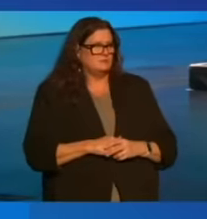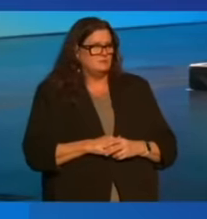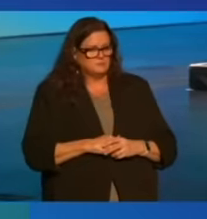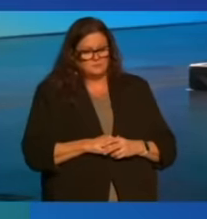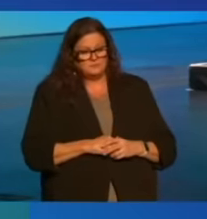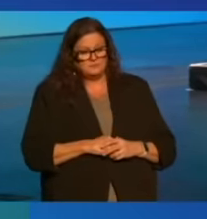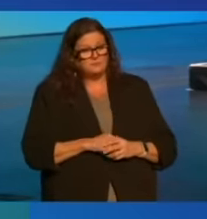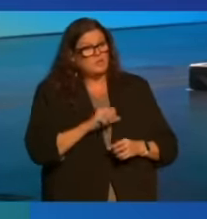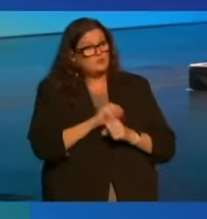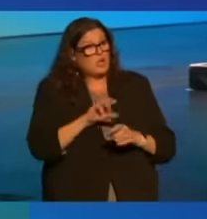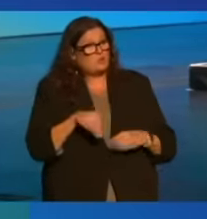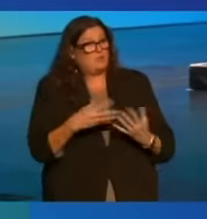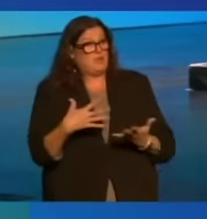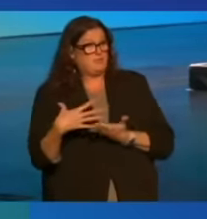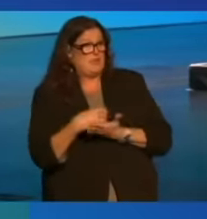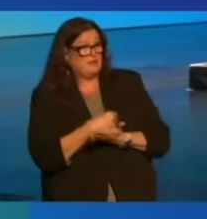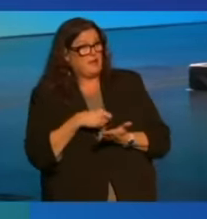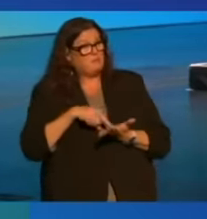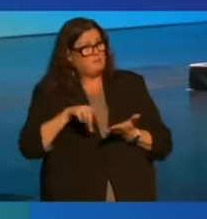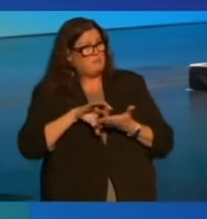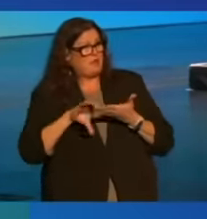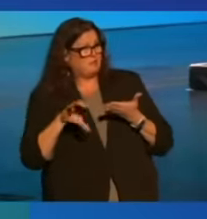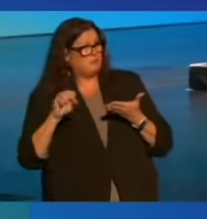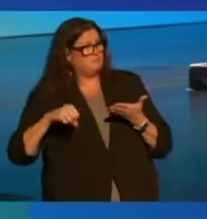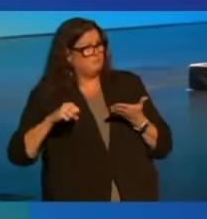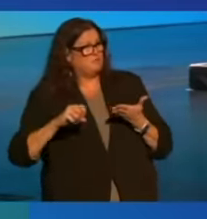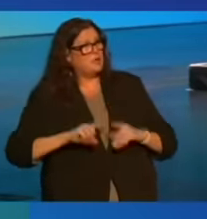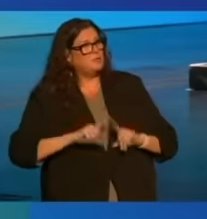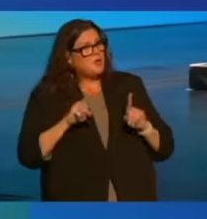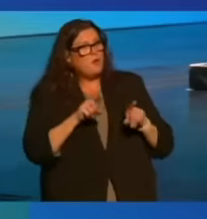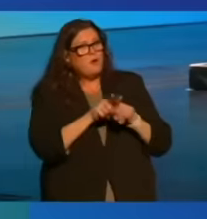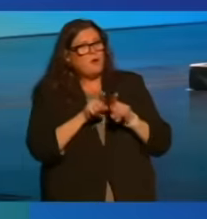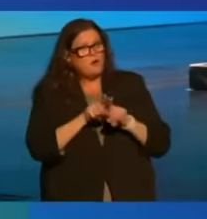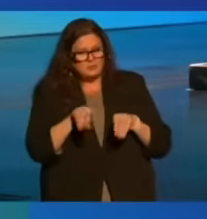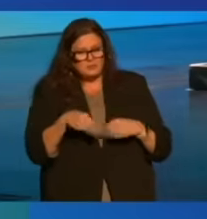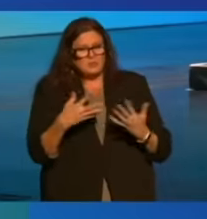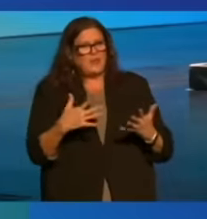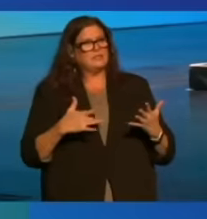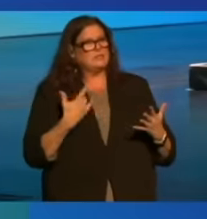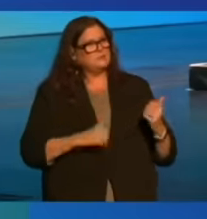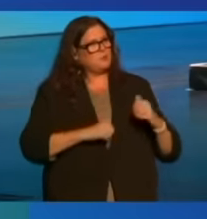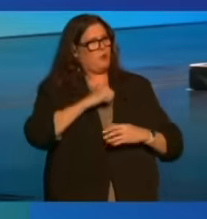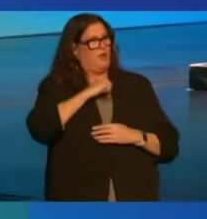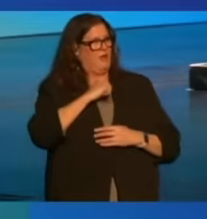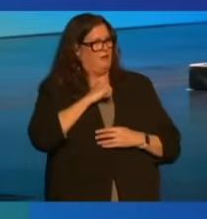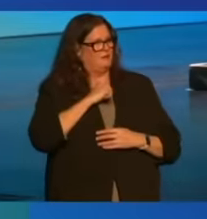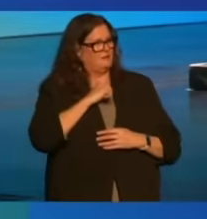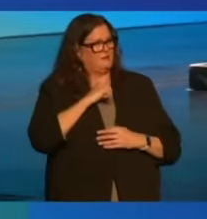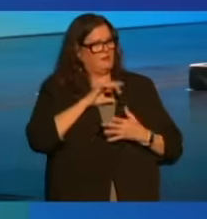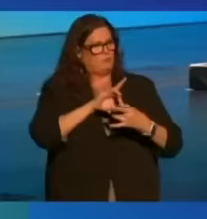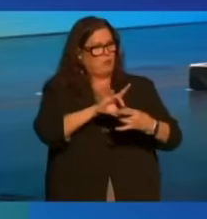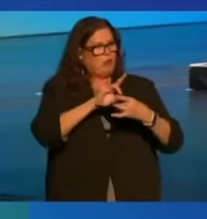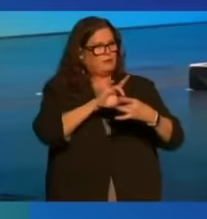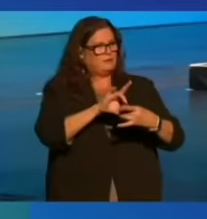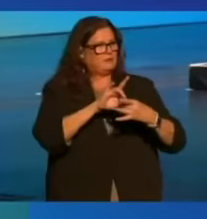A job provides an income, a paycheck, but it can also provide a sense of pride and belonging.